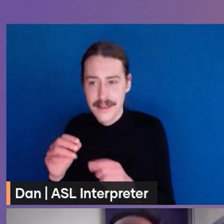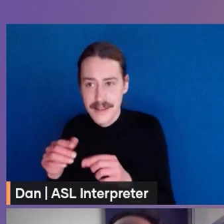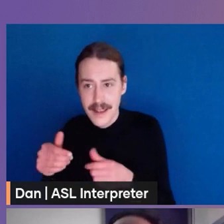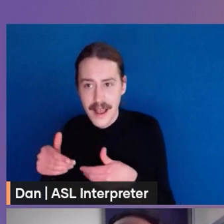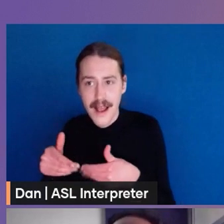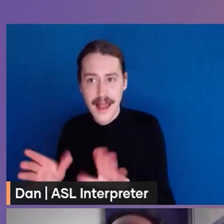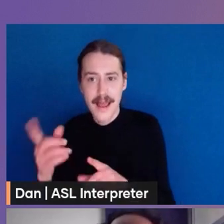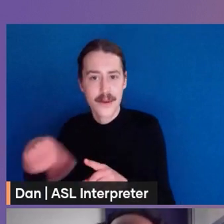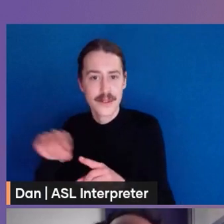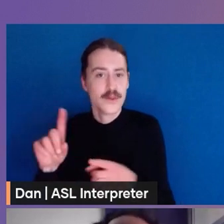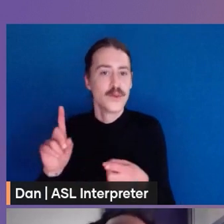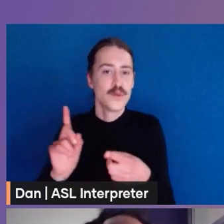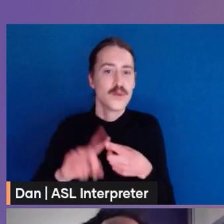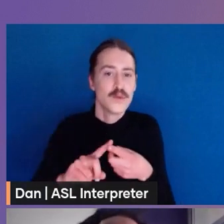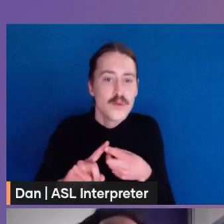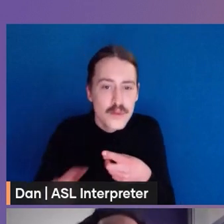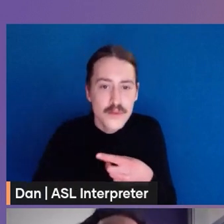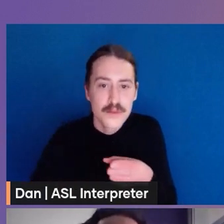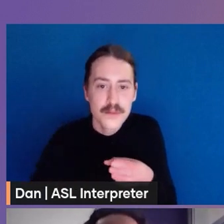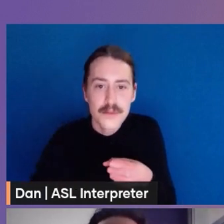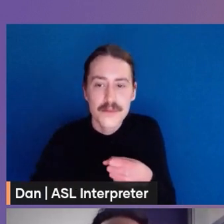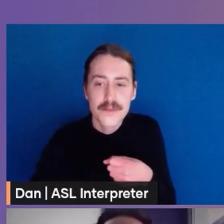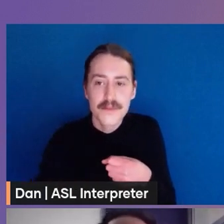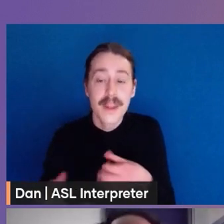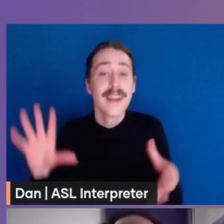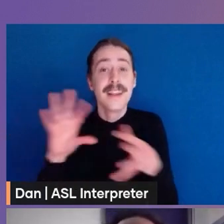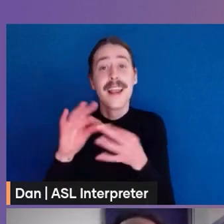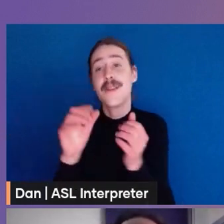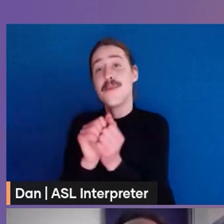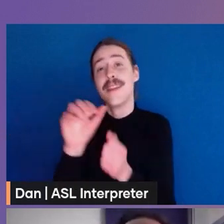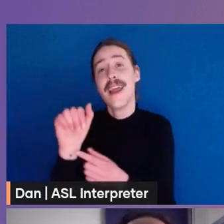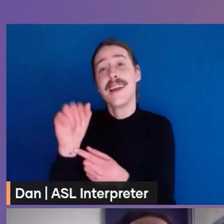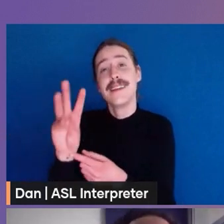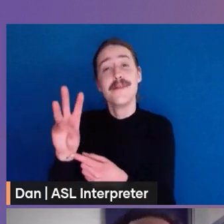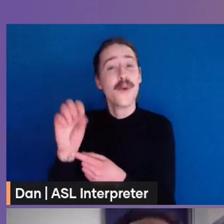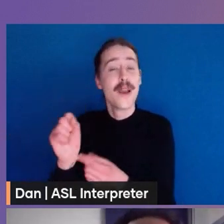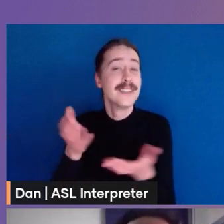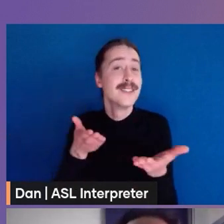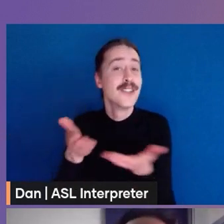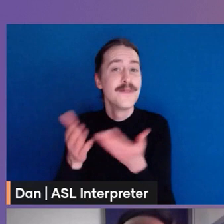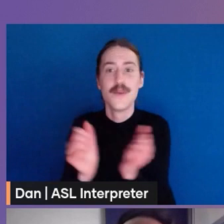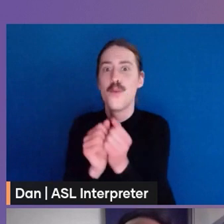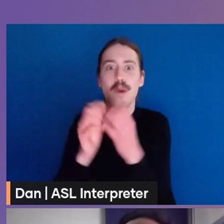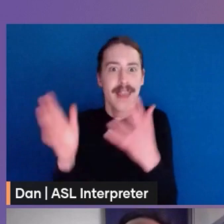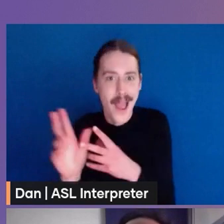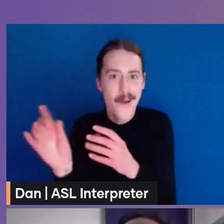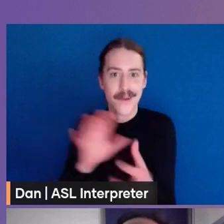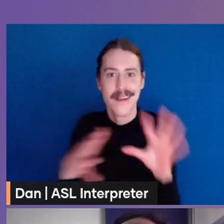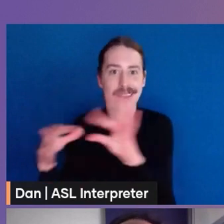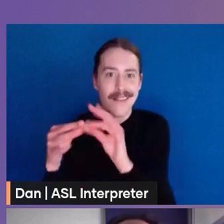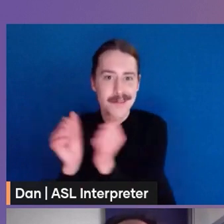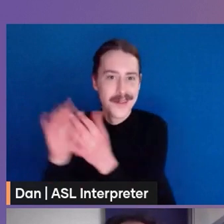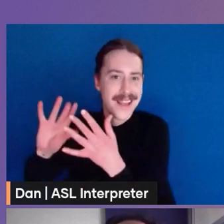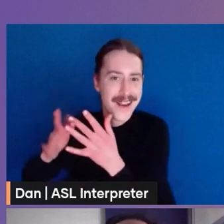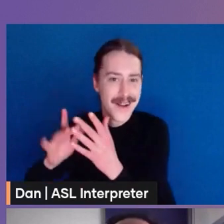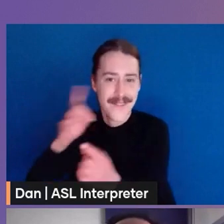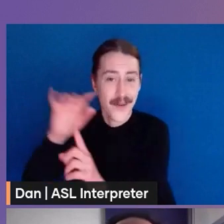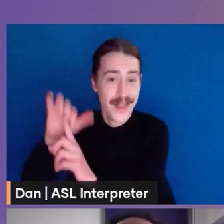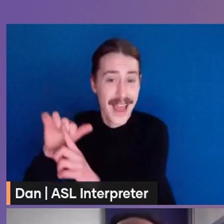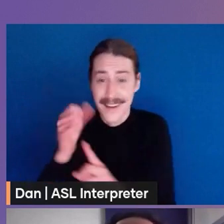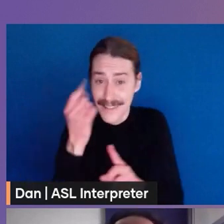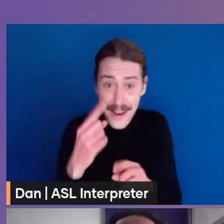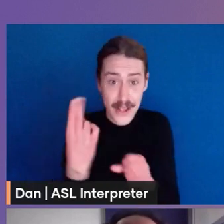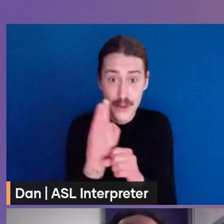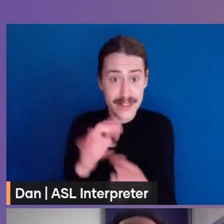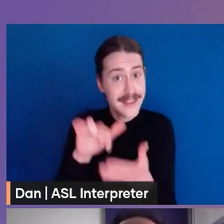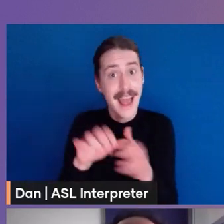to connect directly to AWS services without going to the internet for it. Using this resource can save you some money on your